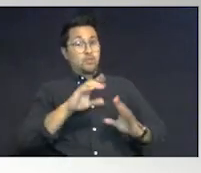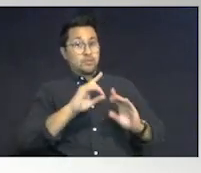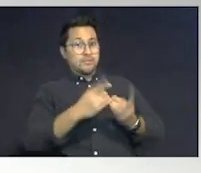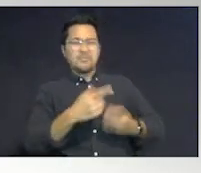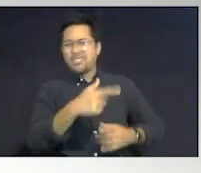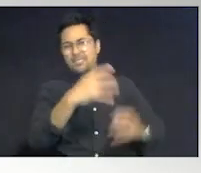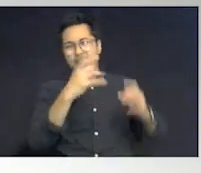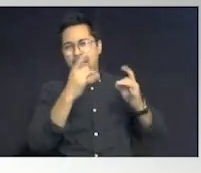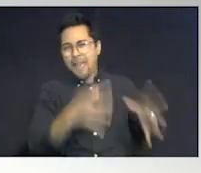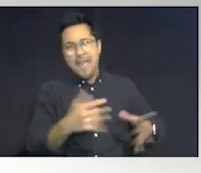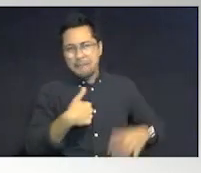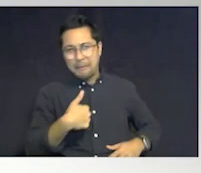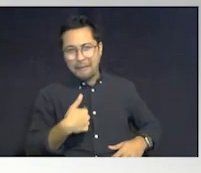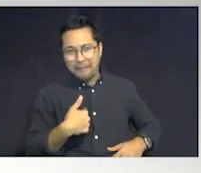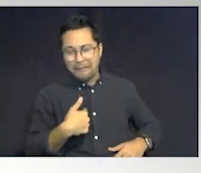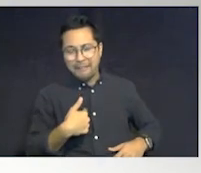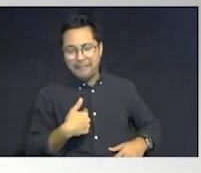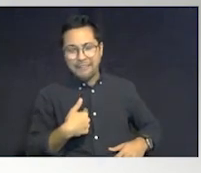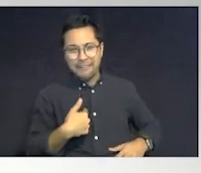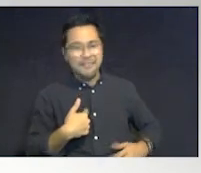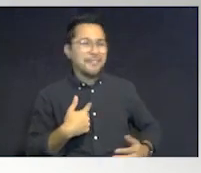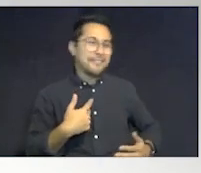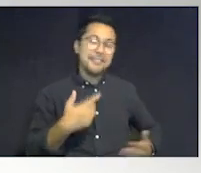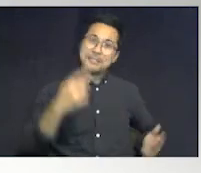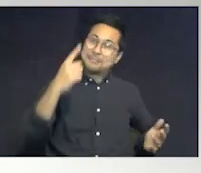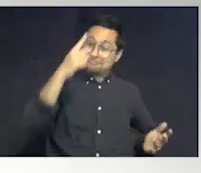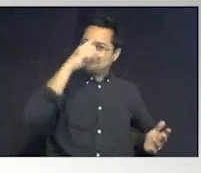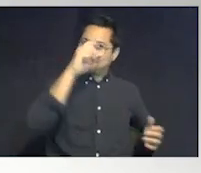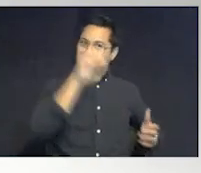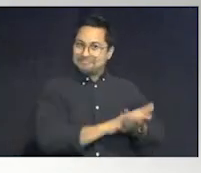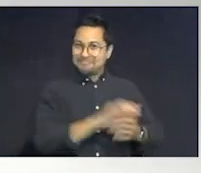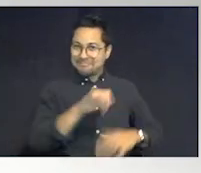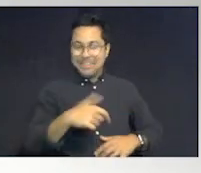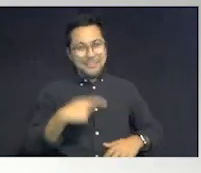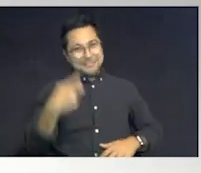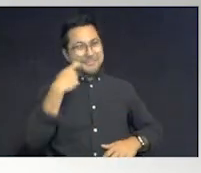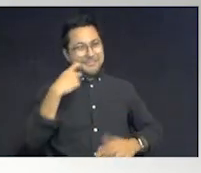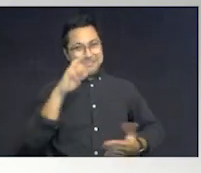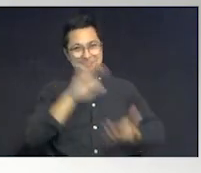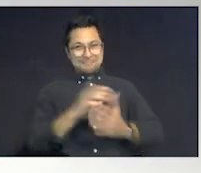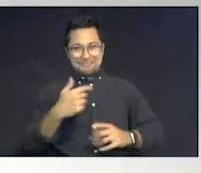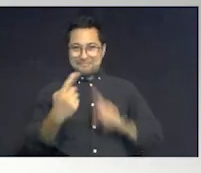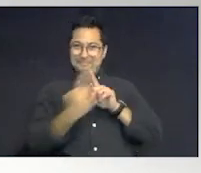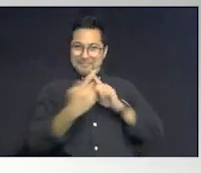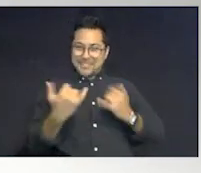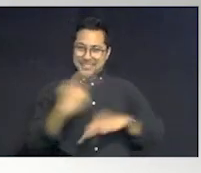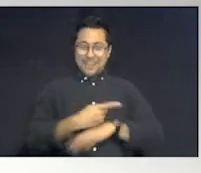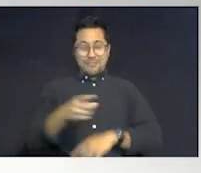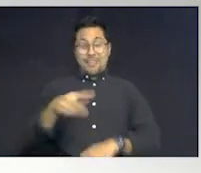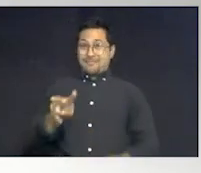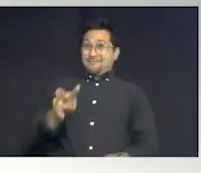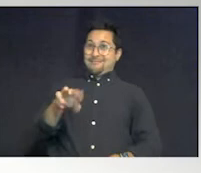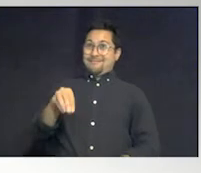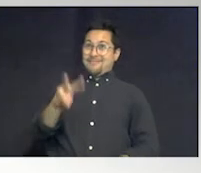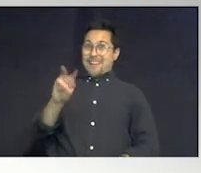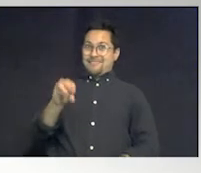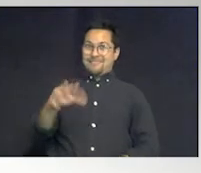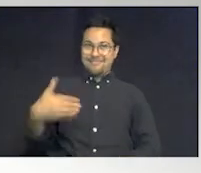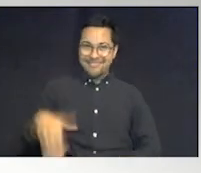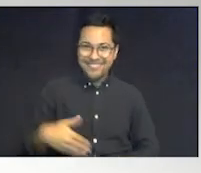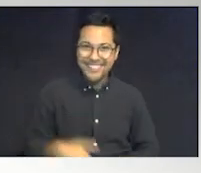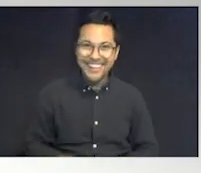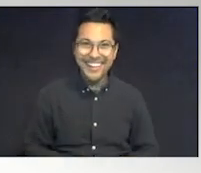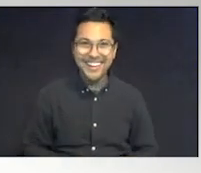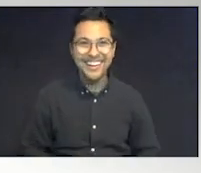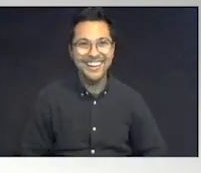they hated me. Imagine that. You guys have just met me today half of you and you're like, wow, yeah, I have to